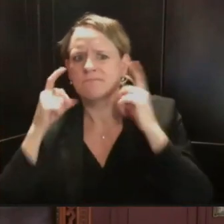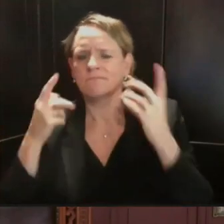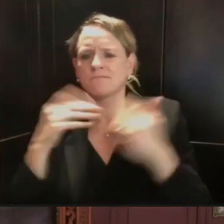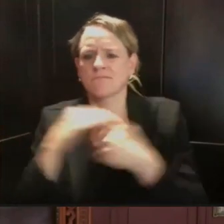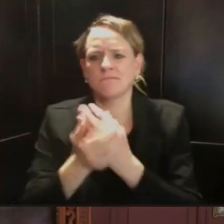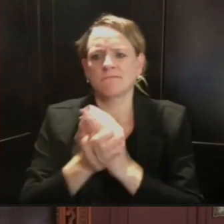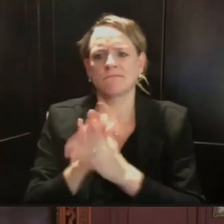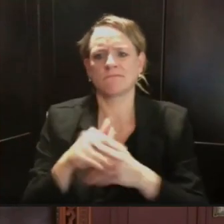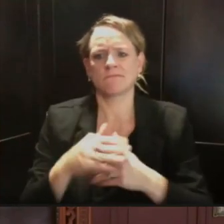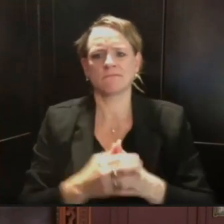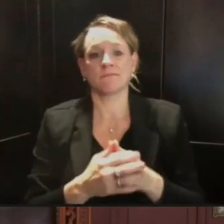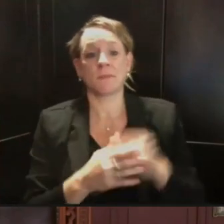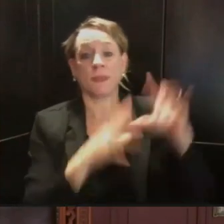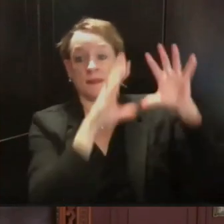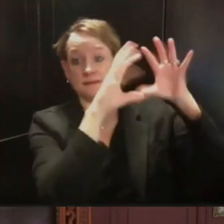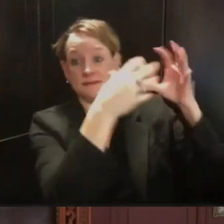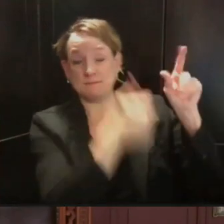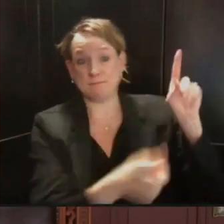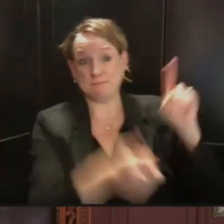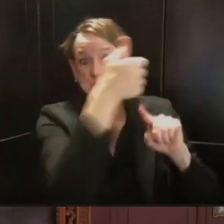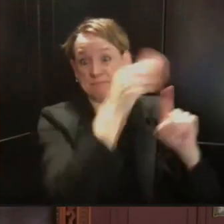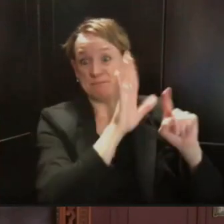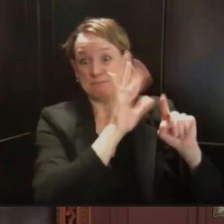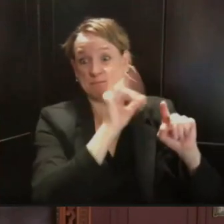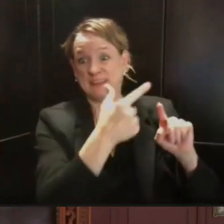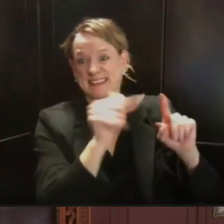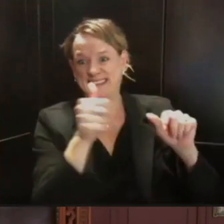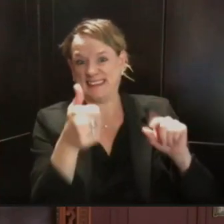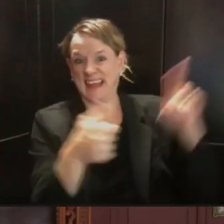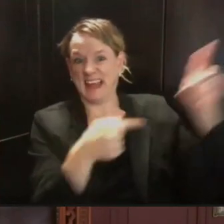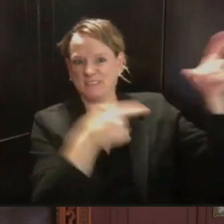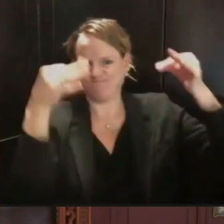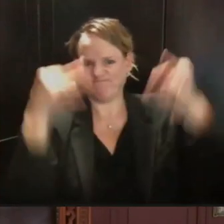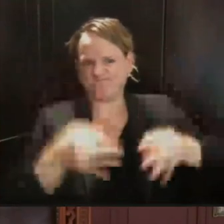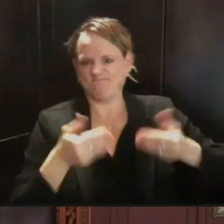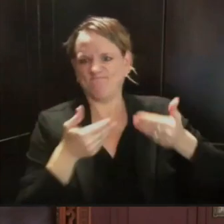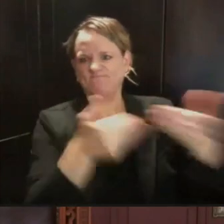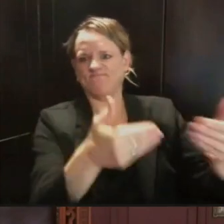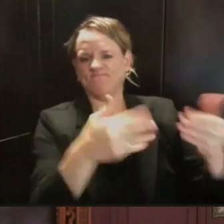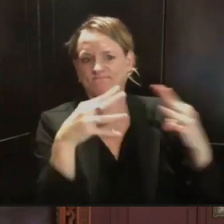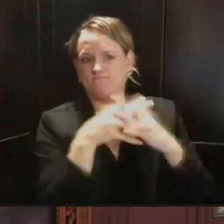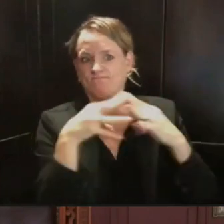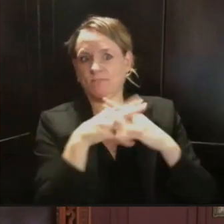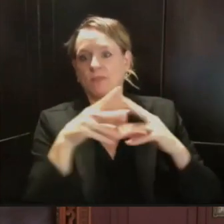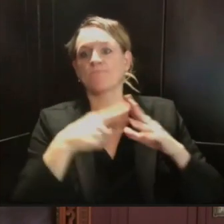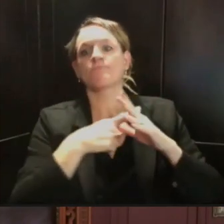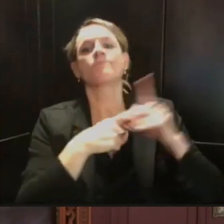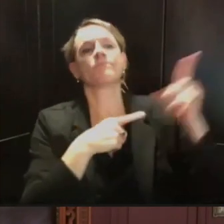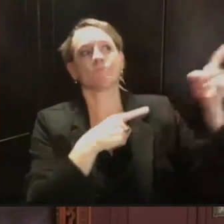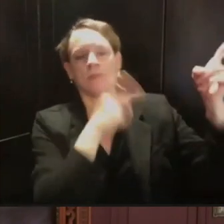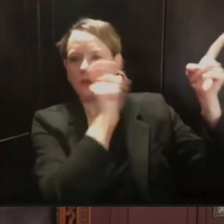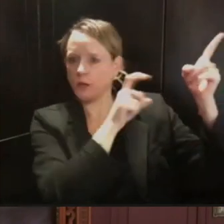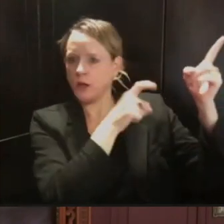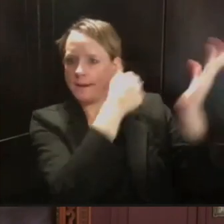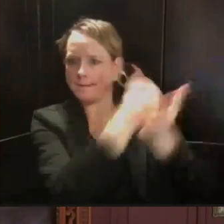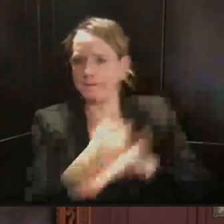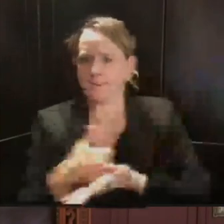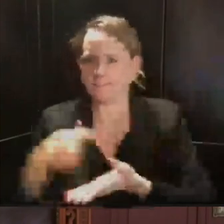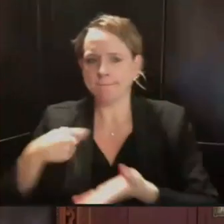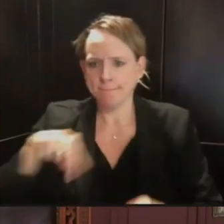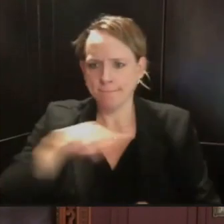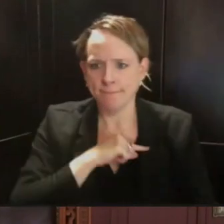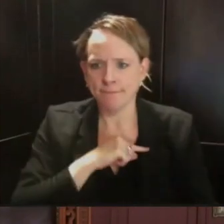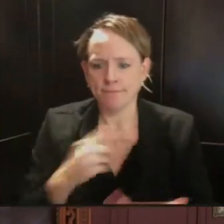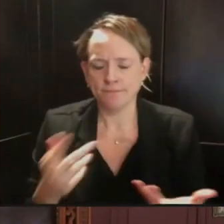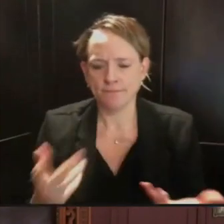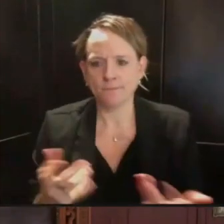to bring back football. I'm not arguing with the physician, but I believe that they also have an obligation